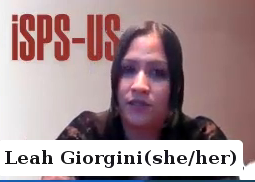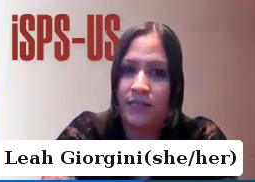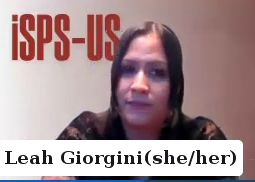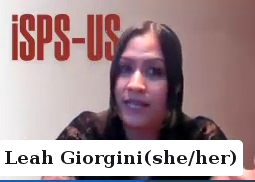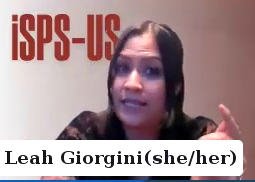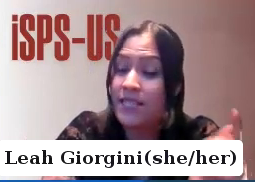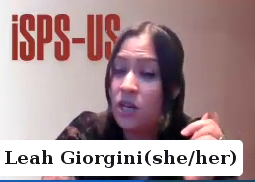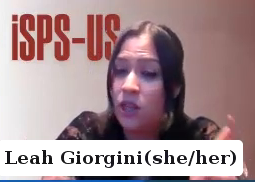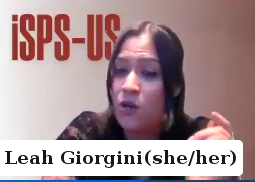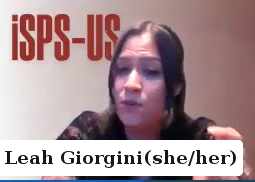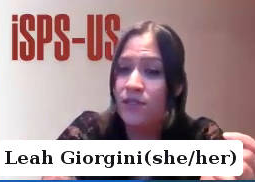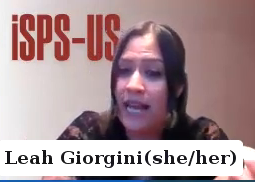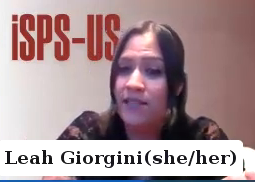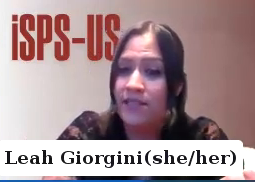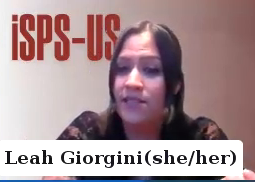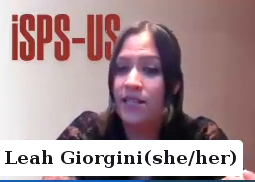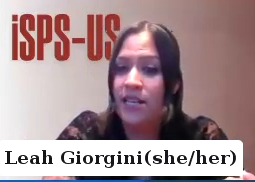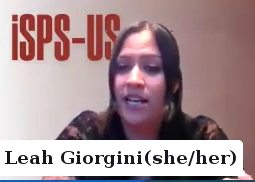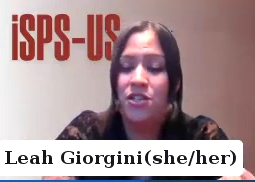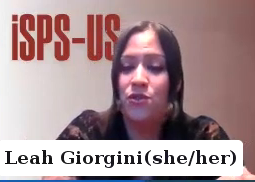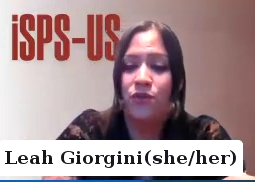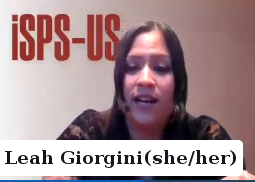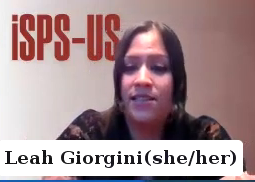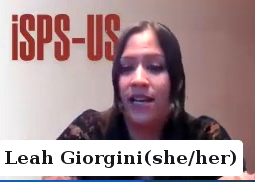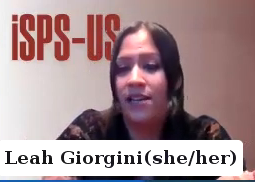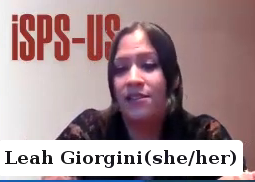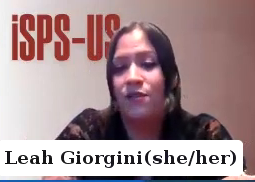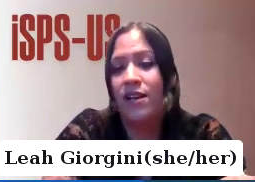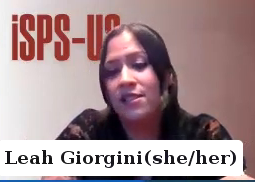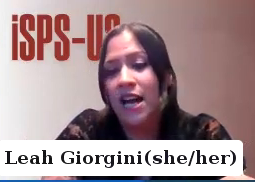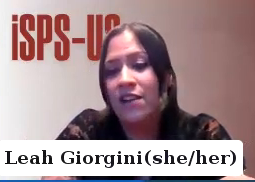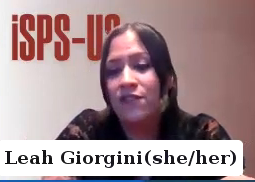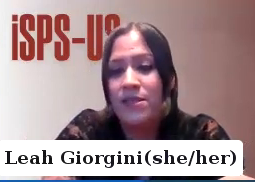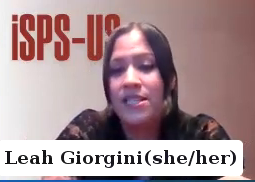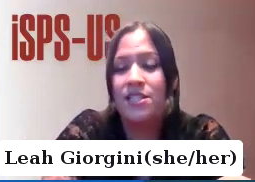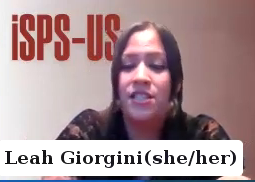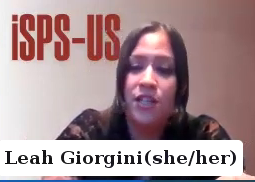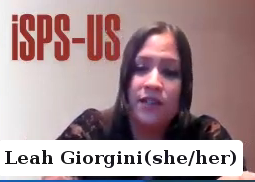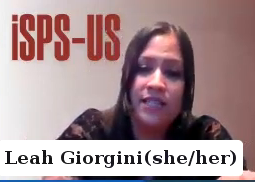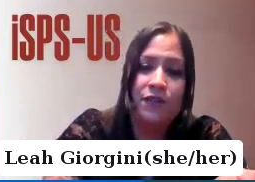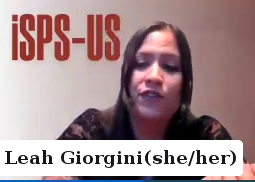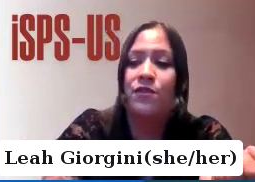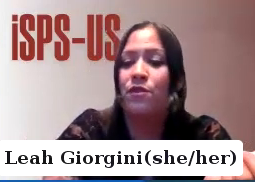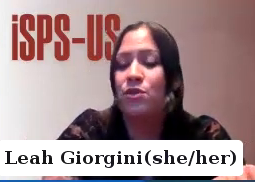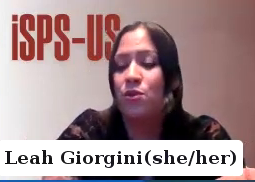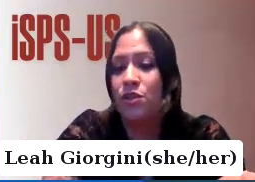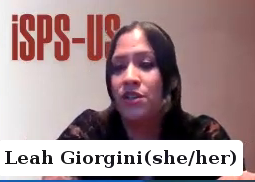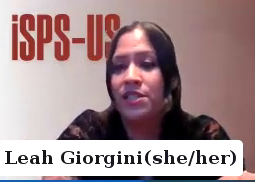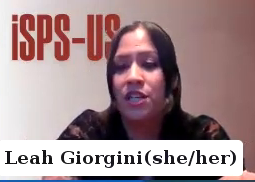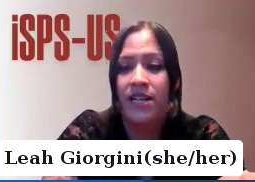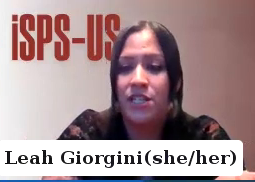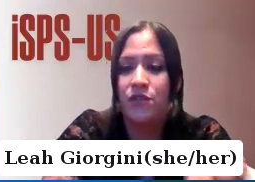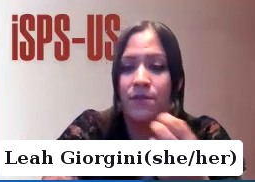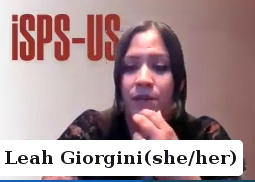entitled. It sets the global standard and ensures rights like the right to life, liberty and security, freedom from